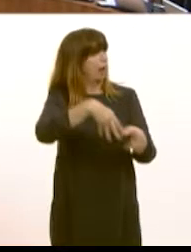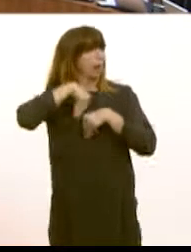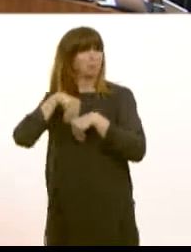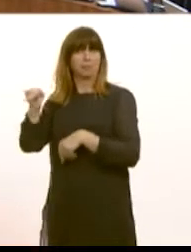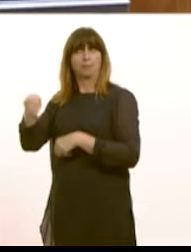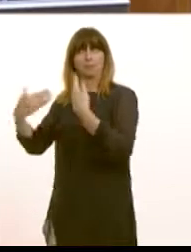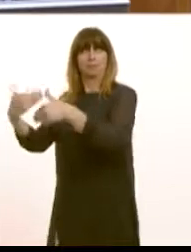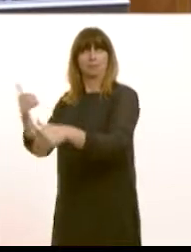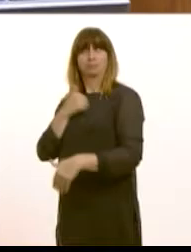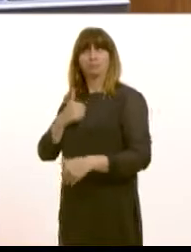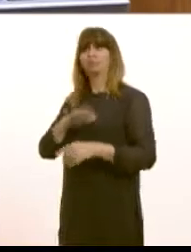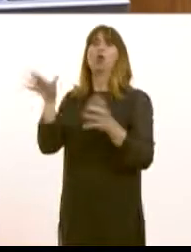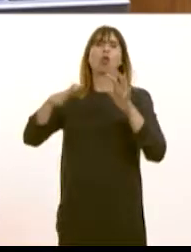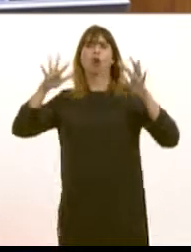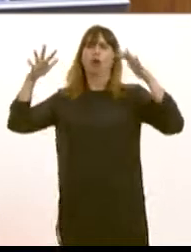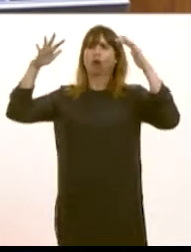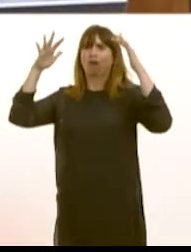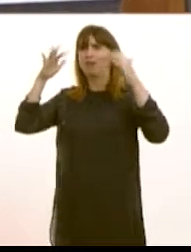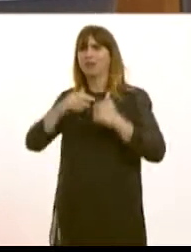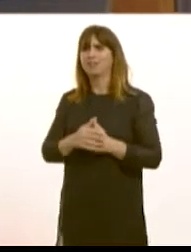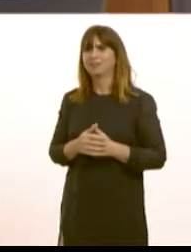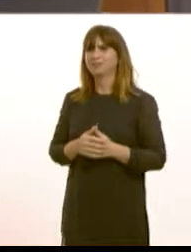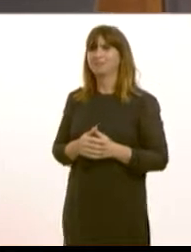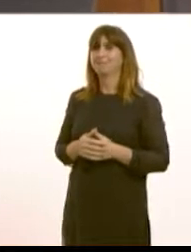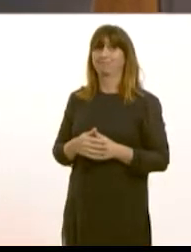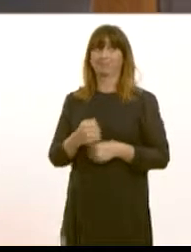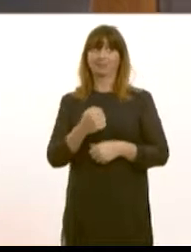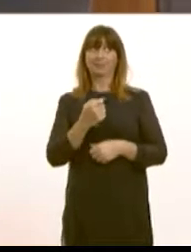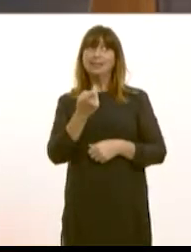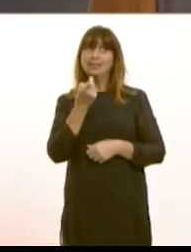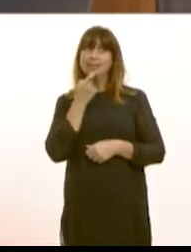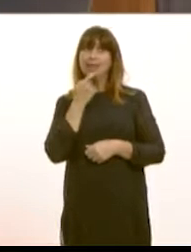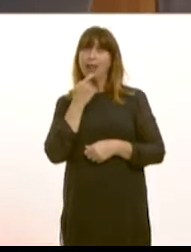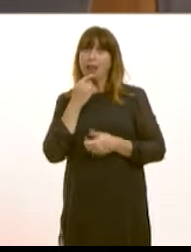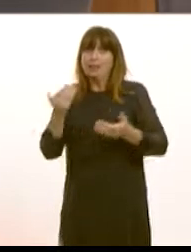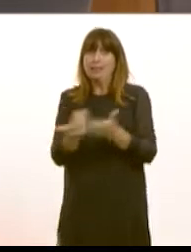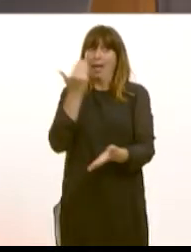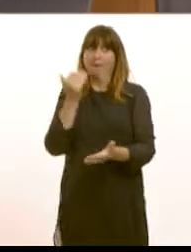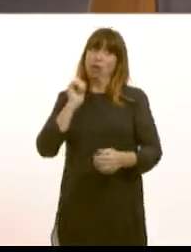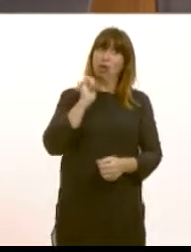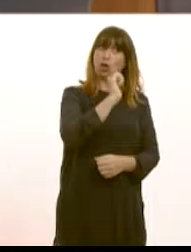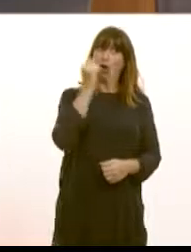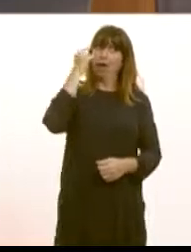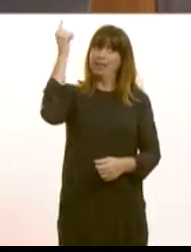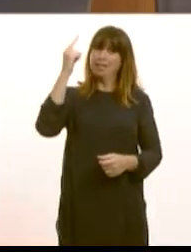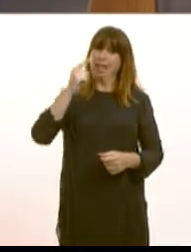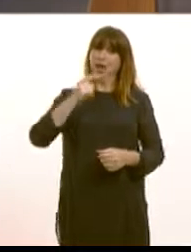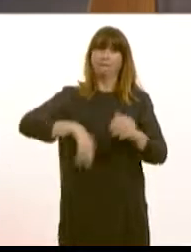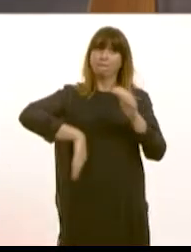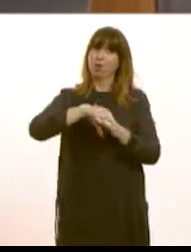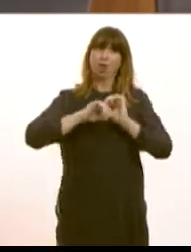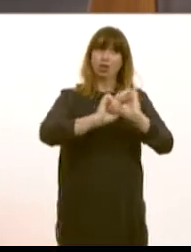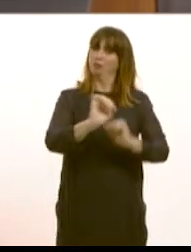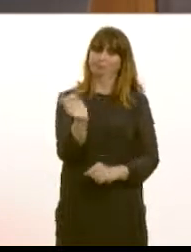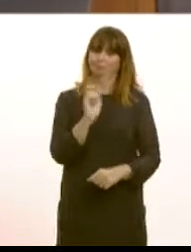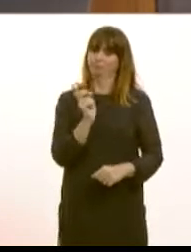I don't think the principle of keeping our steel industry was wholly a plight, Cymru idea. The issue of the power plant is something we've